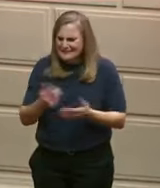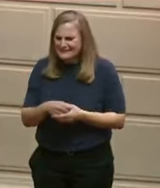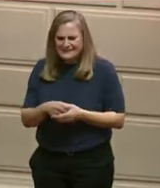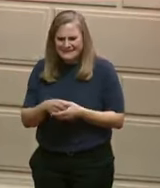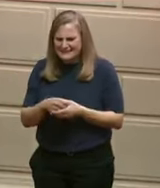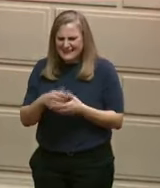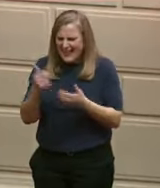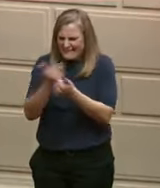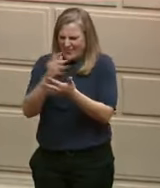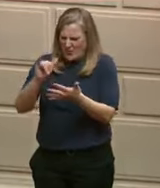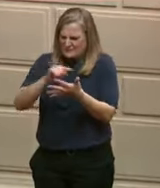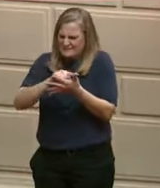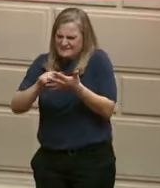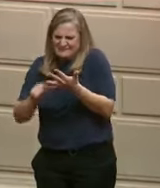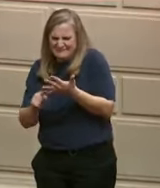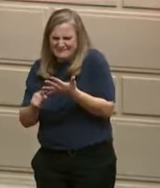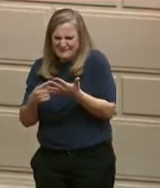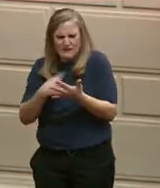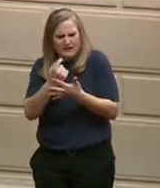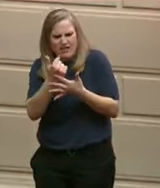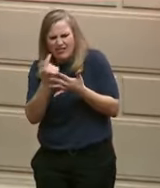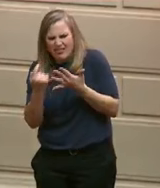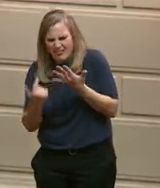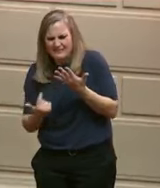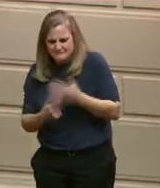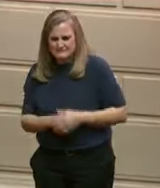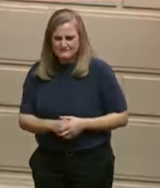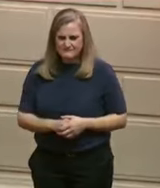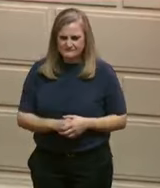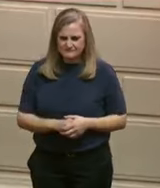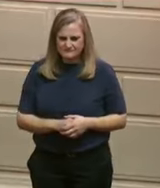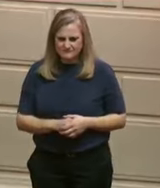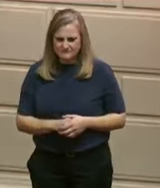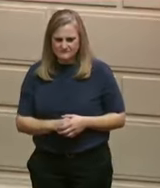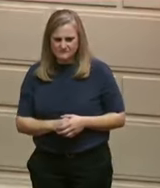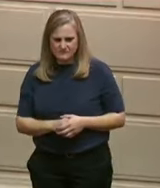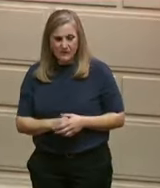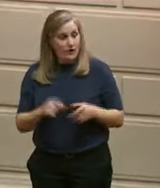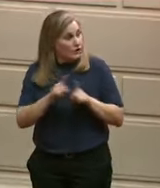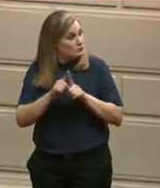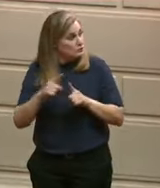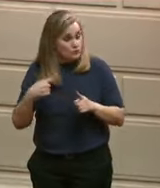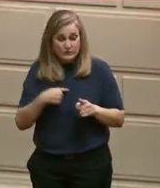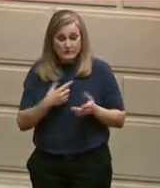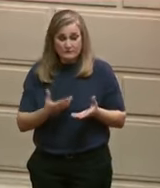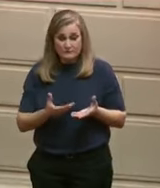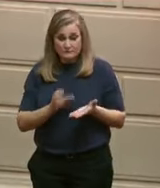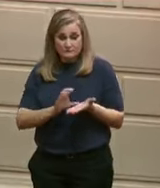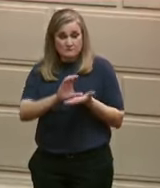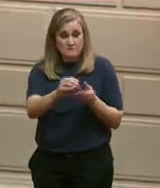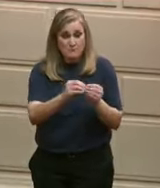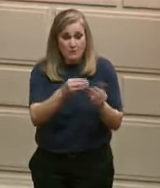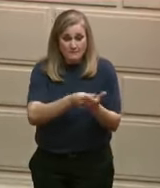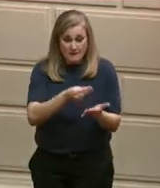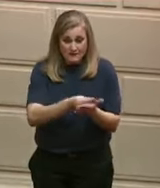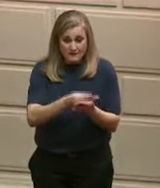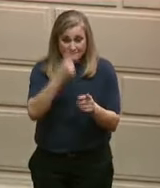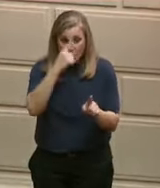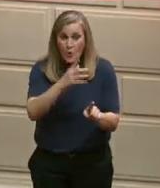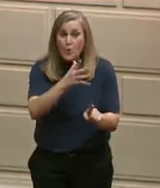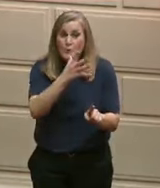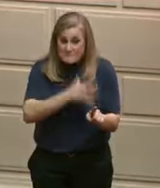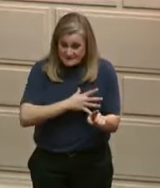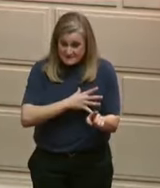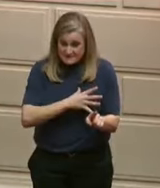terms of that time. And we're also proposing funding to help more minority and women-owned businesses get certified